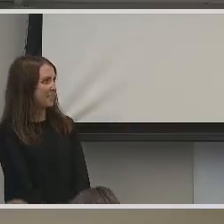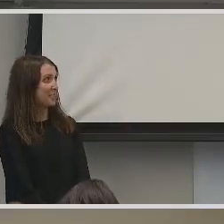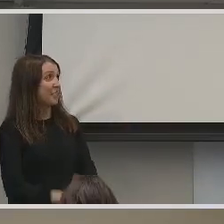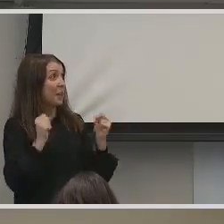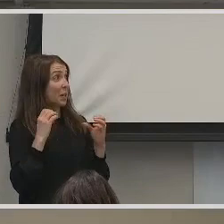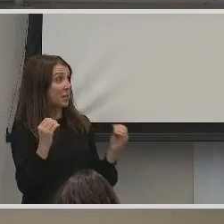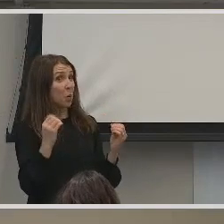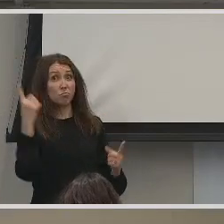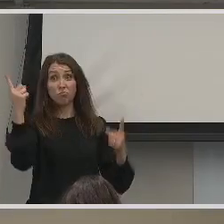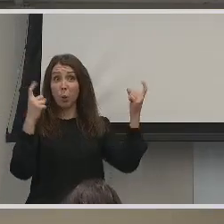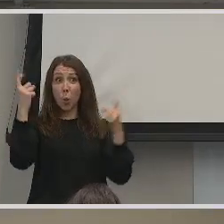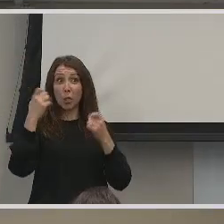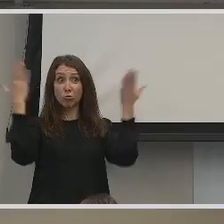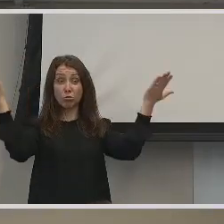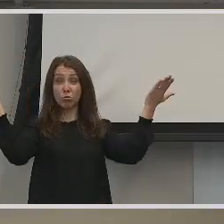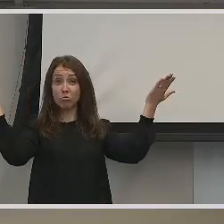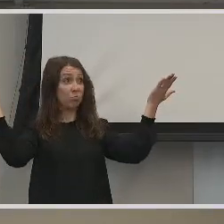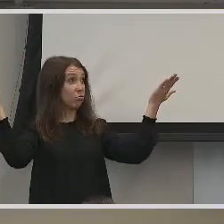So, questions?